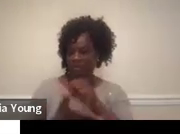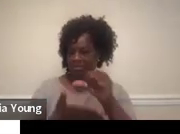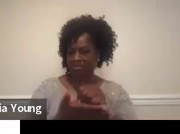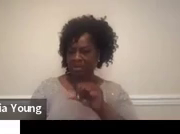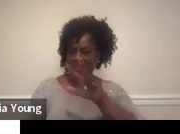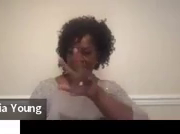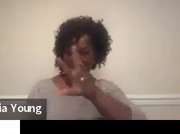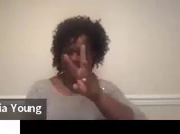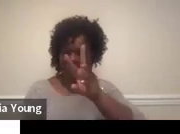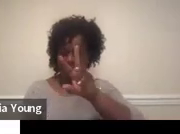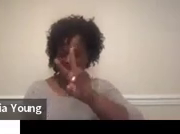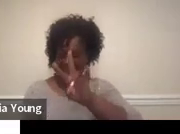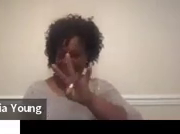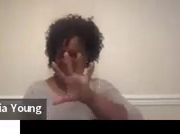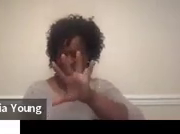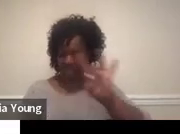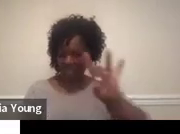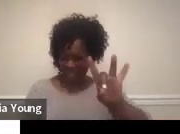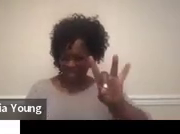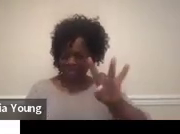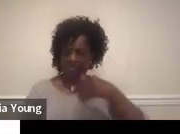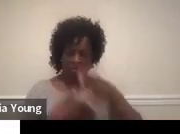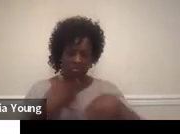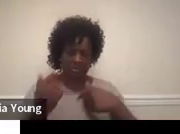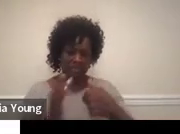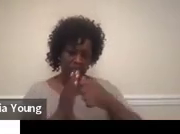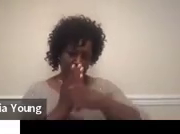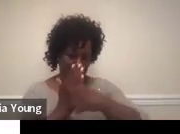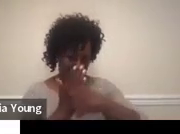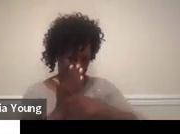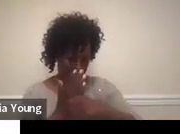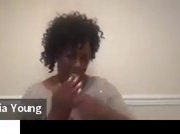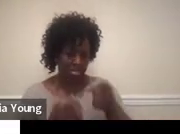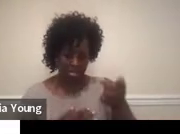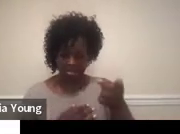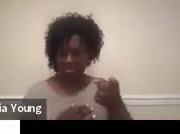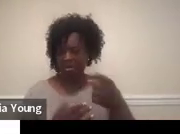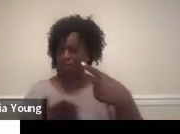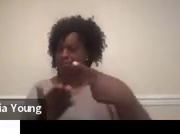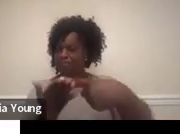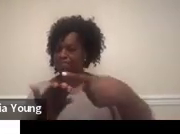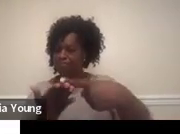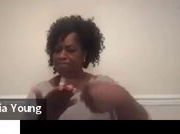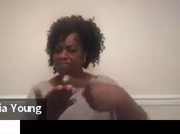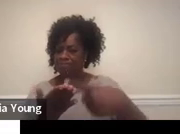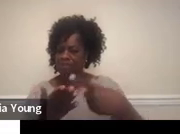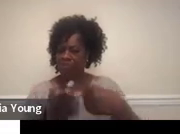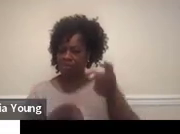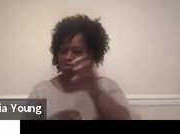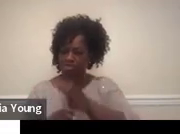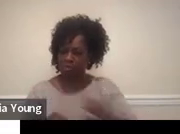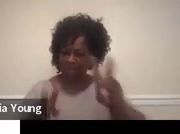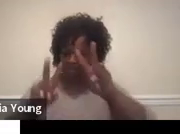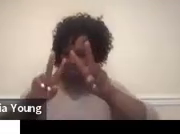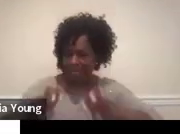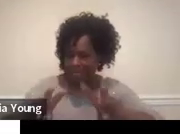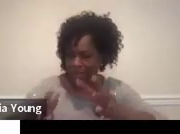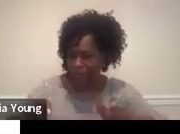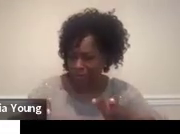38 from the procedural manual. And it's talking about those transition assessments.